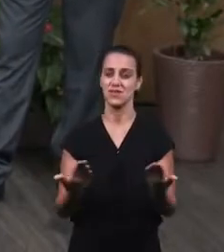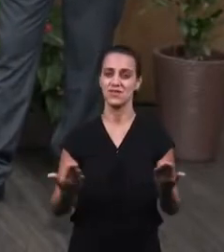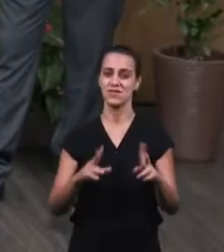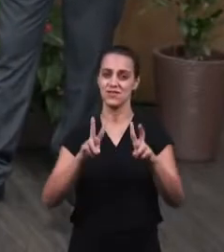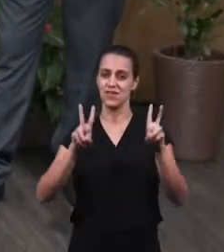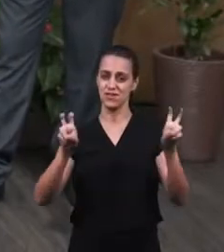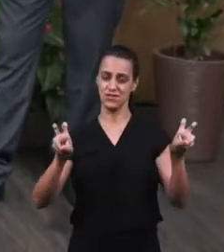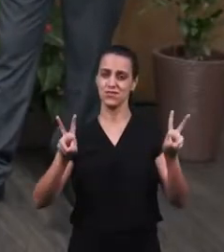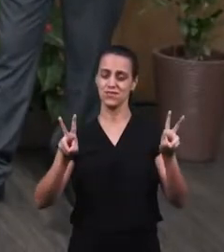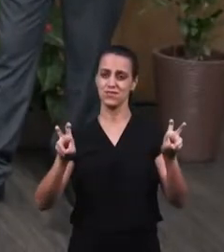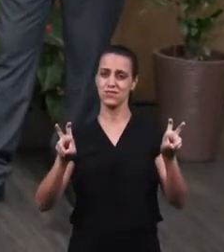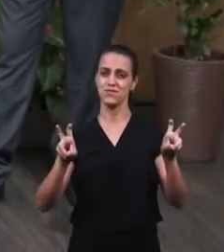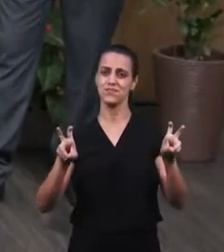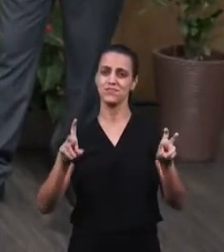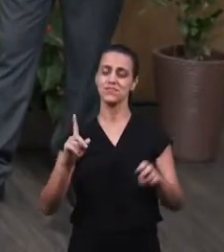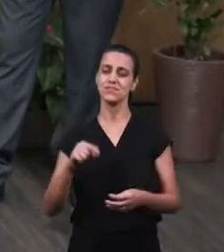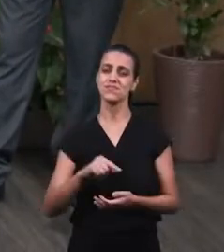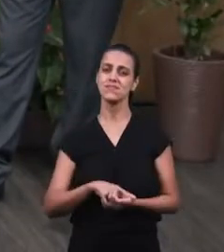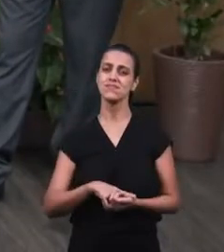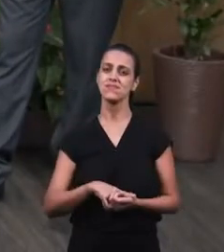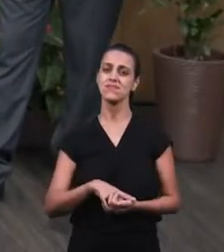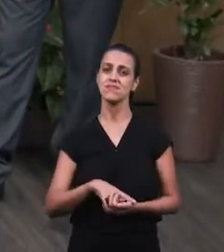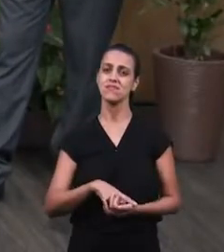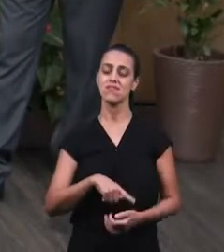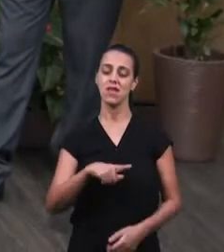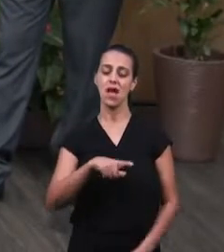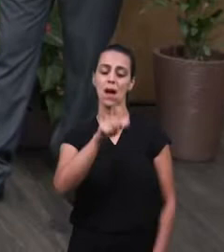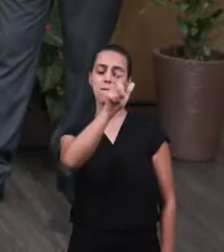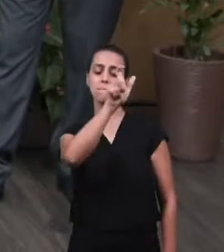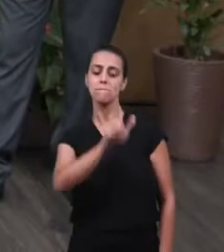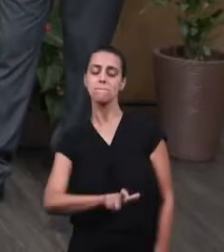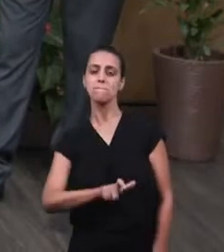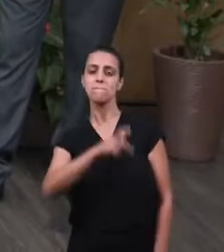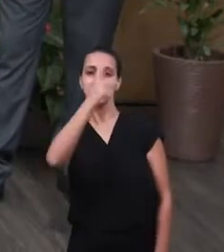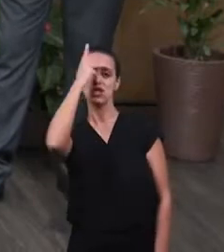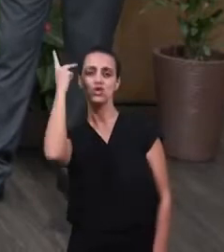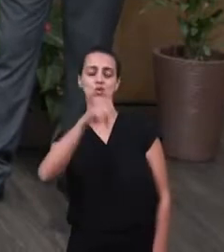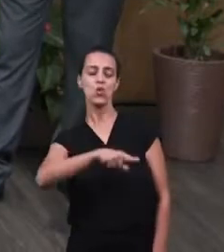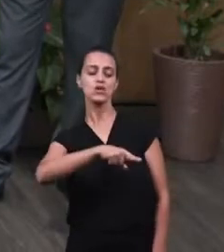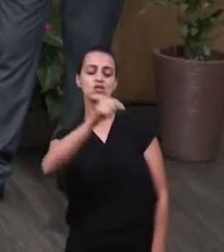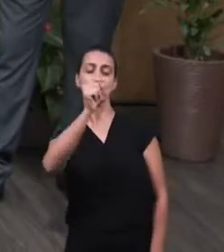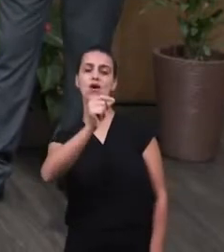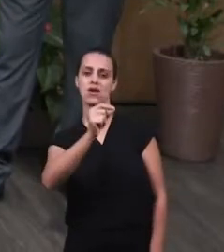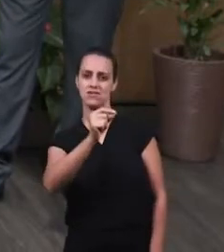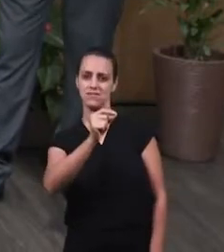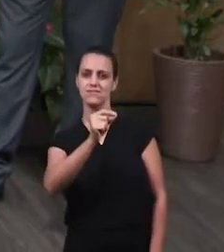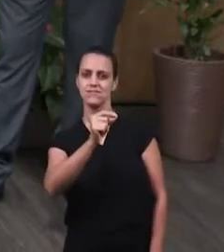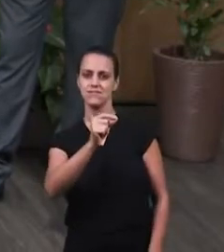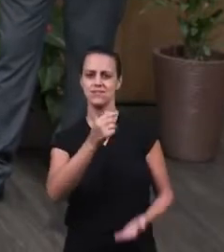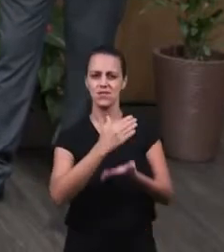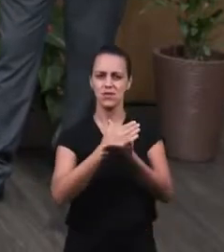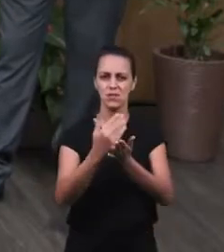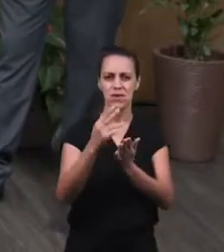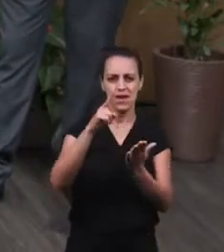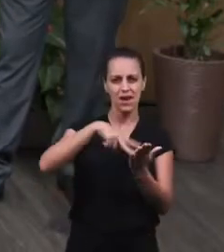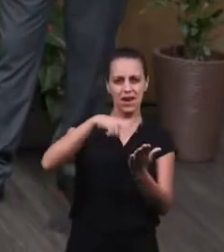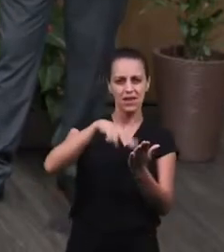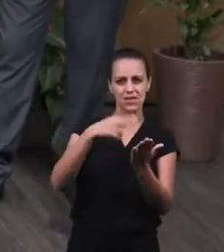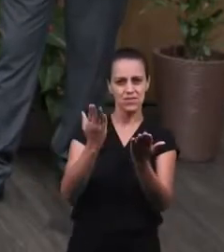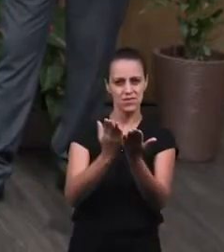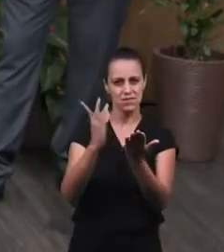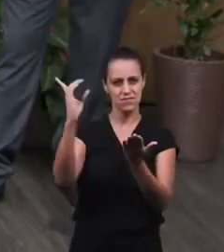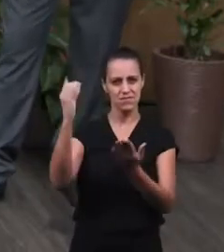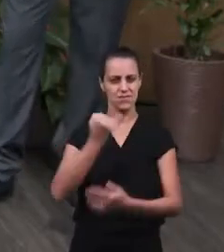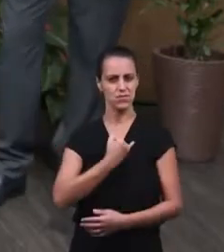our topic is Men's Choice. And we'll begin by reading the Biblical text, which is